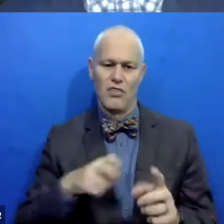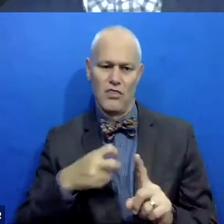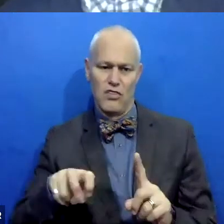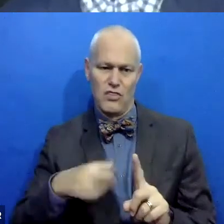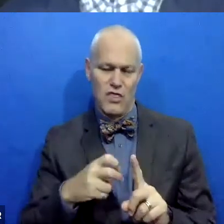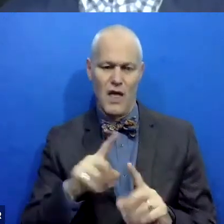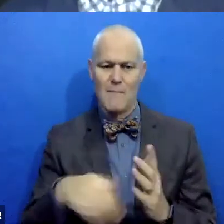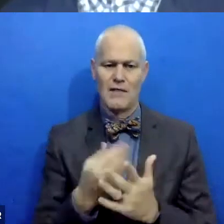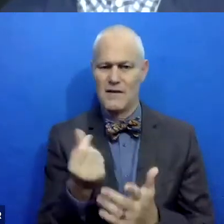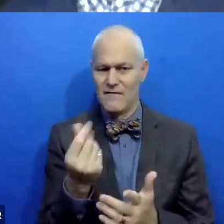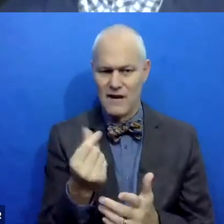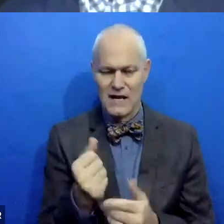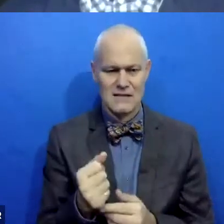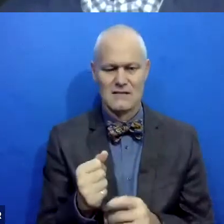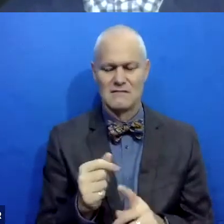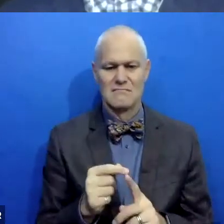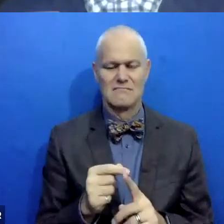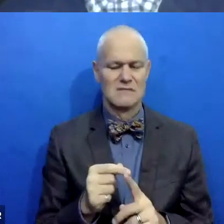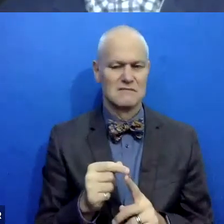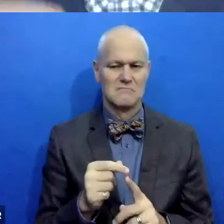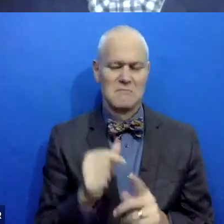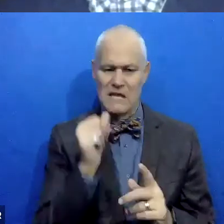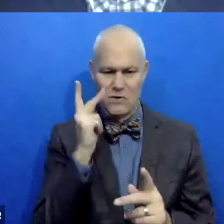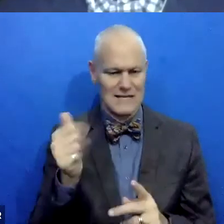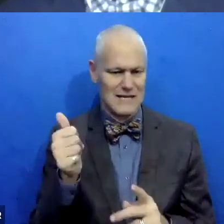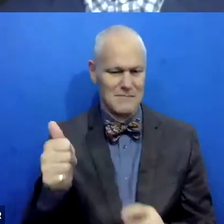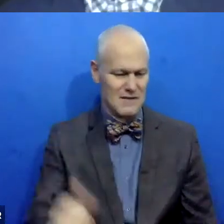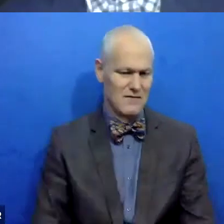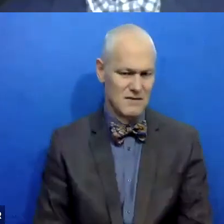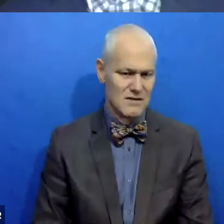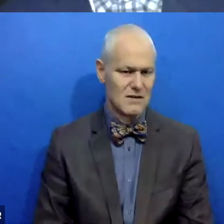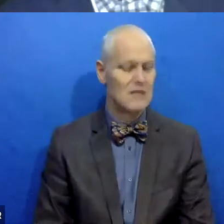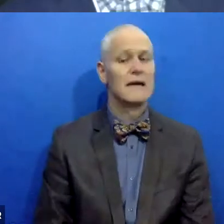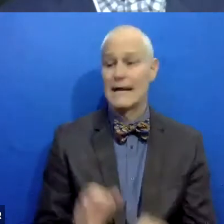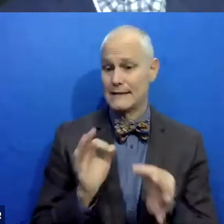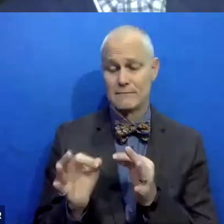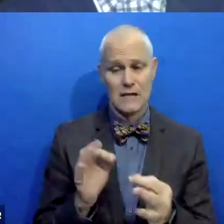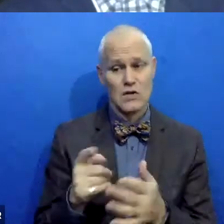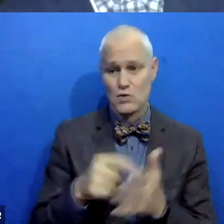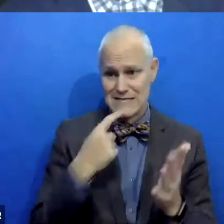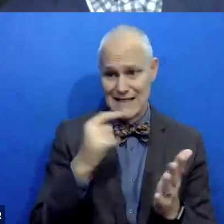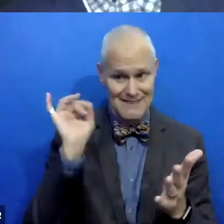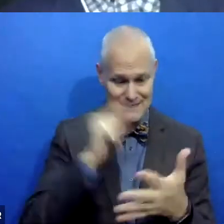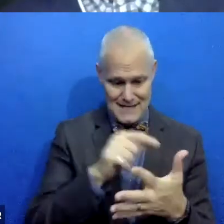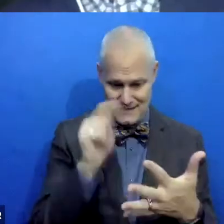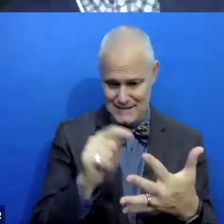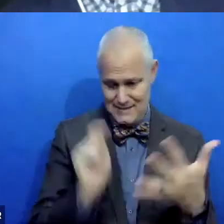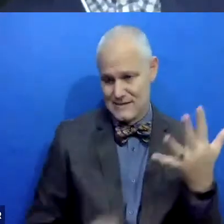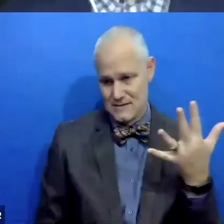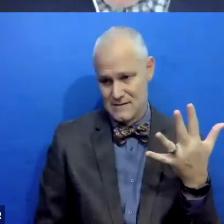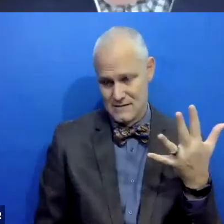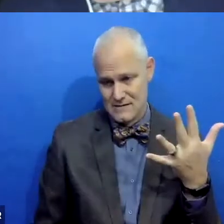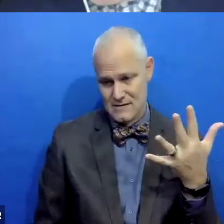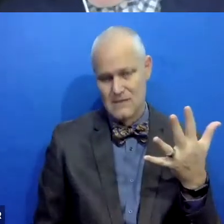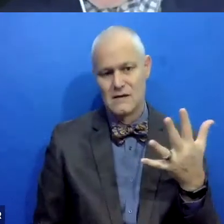and doesn't see it. Uh, we can explain to him, we can say, here's what you said. Here's what, you know, here's,